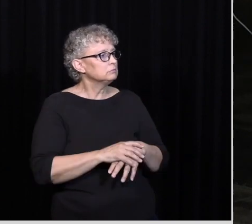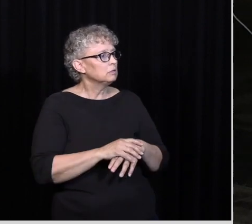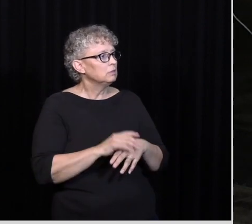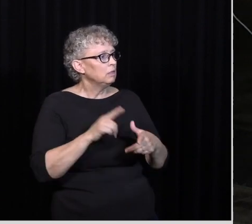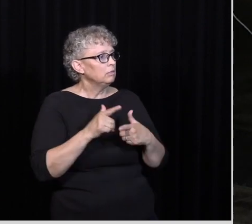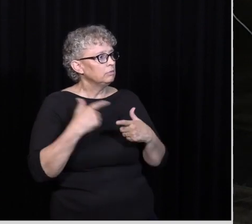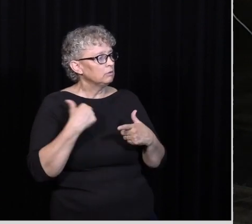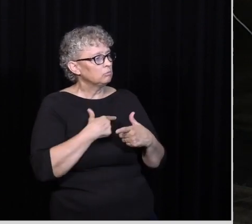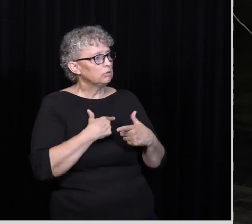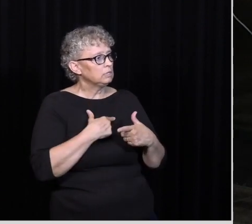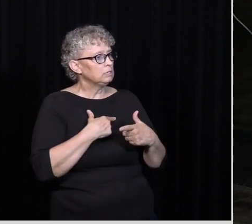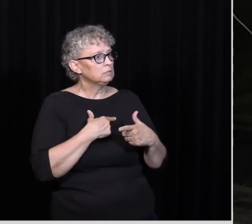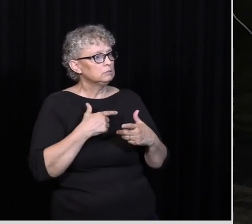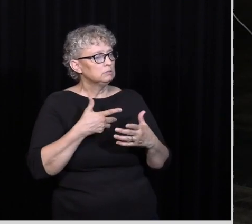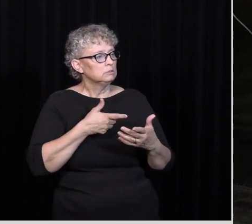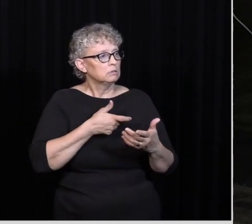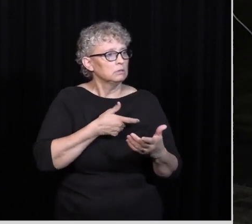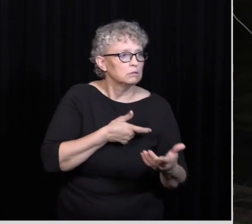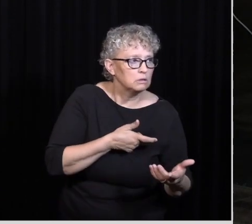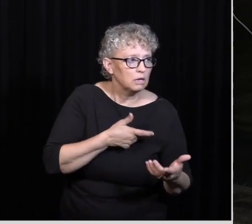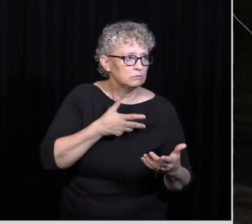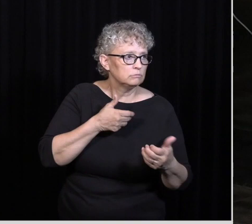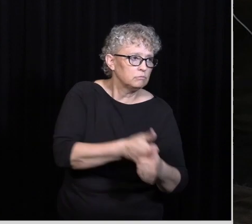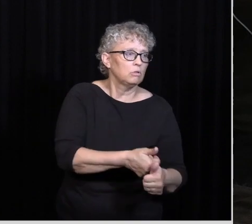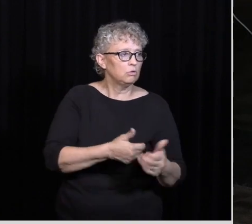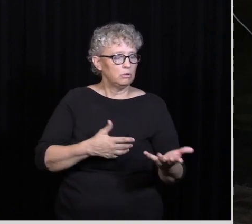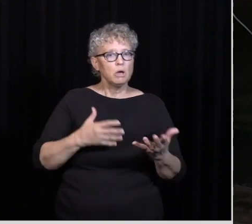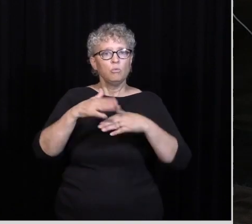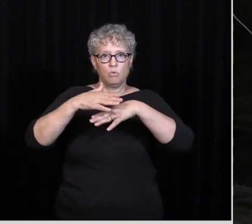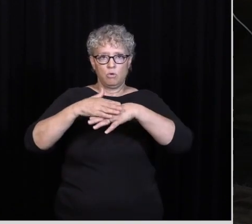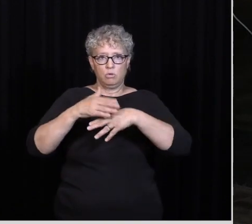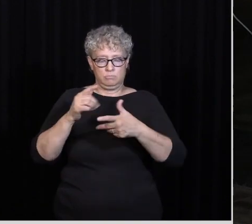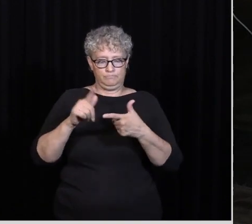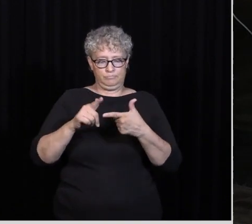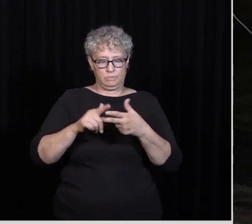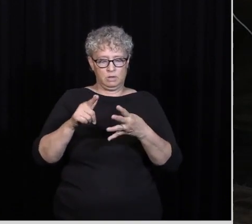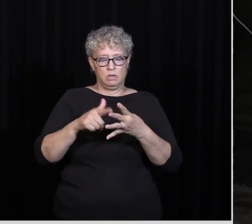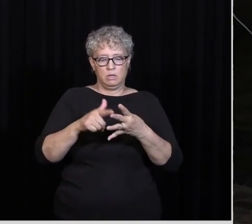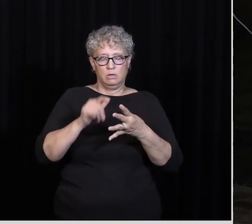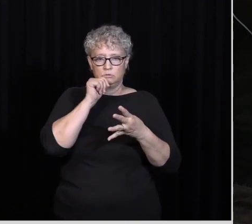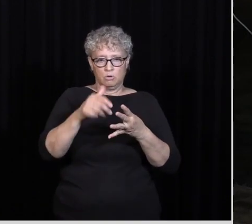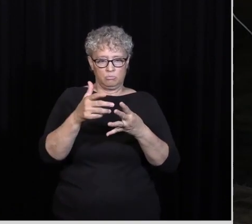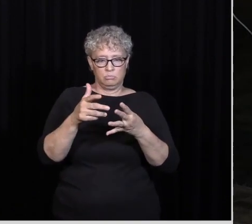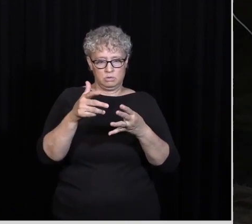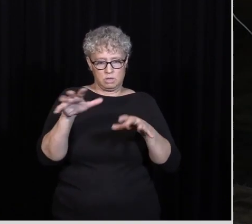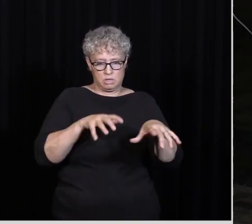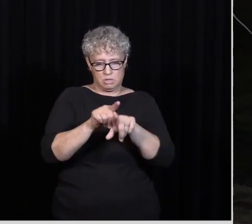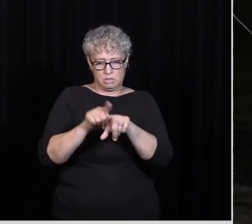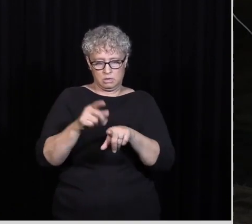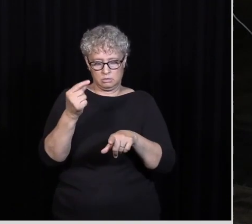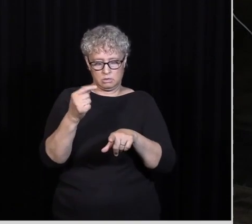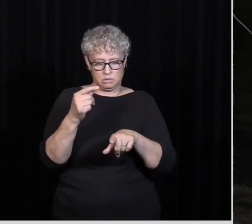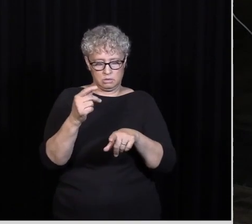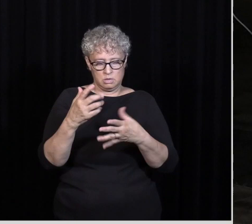We Fall Into It We Slide Into It We Don't Even Know And So Watch Out For Dogs Don't Be Like A Dog Understand Third Third Point Understand